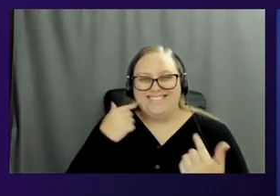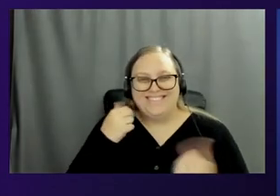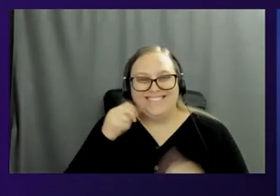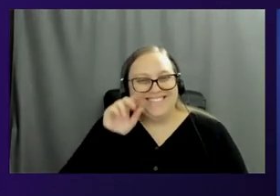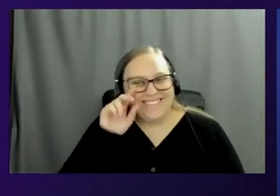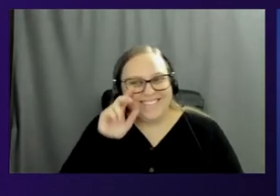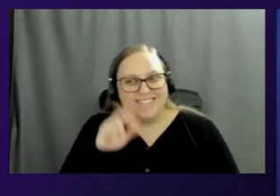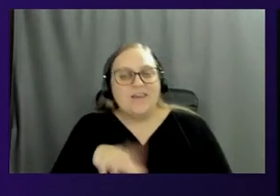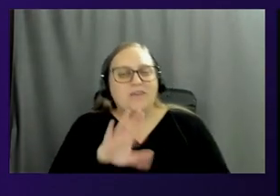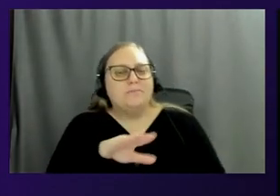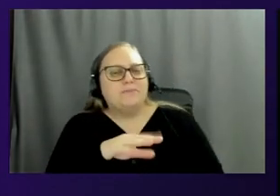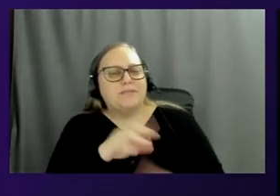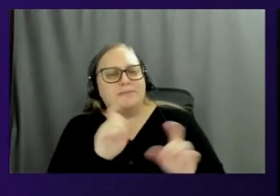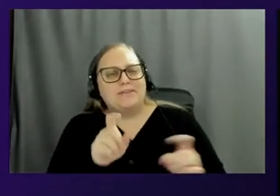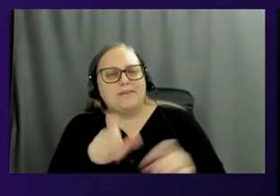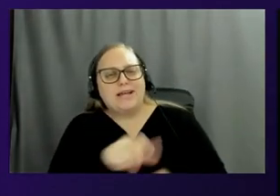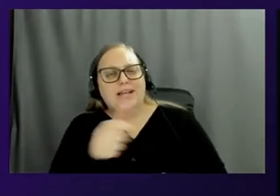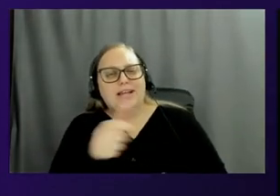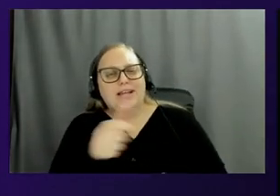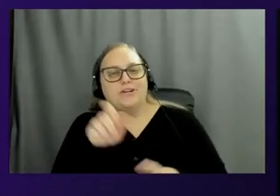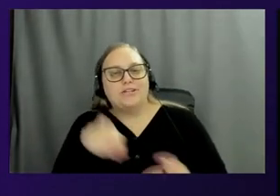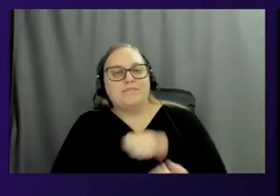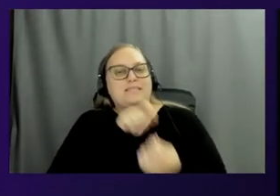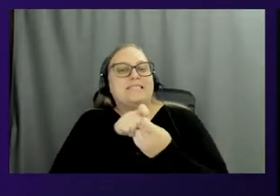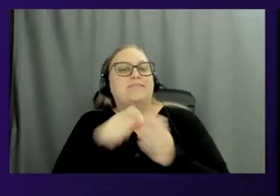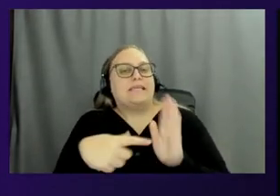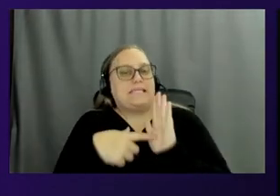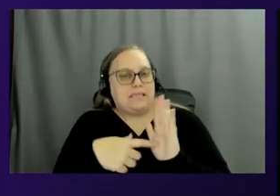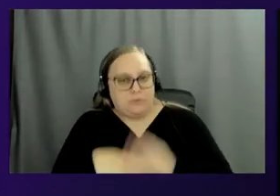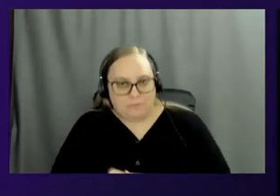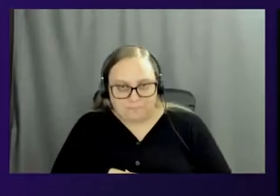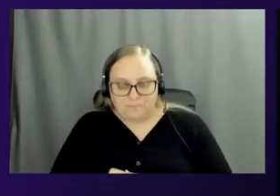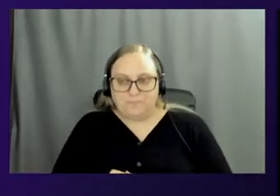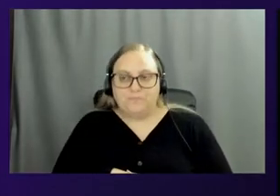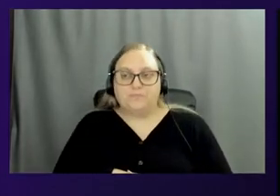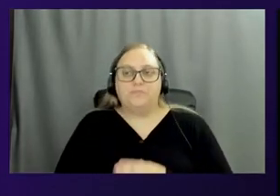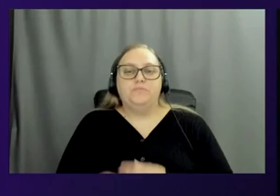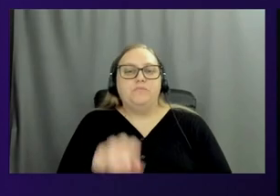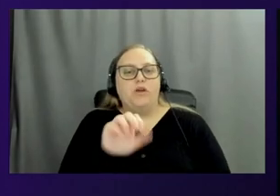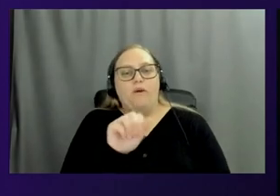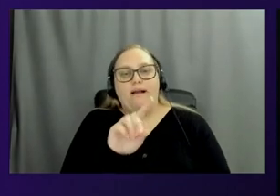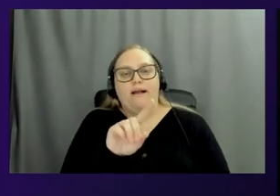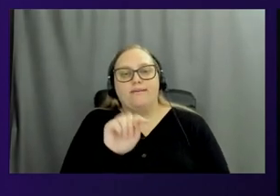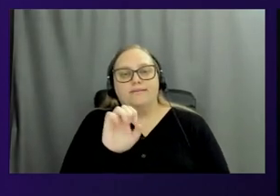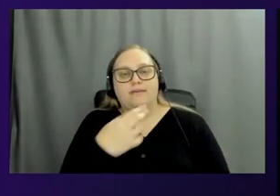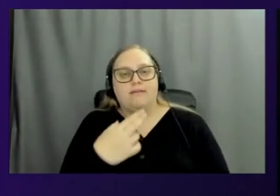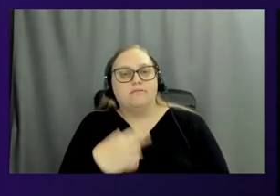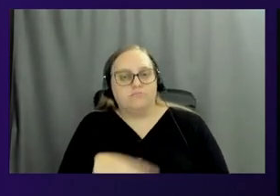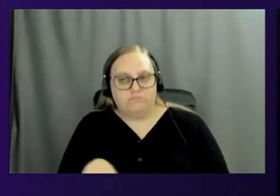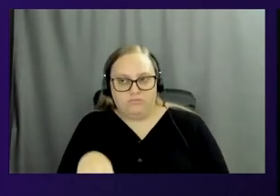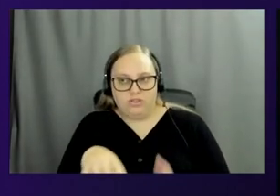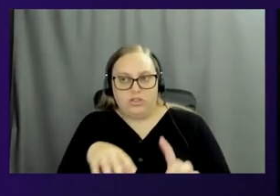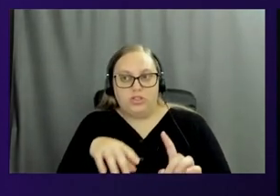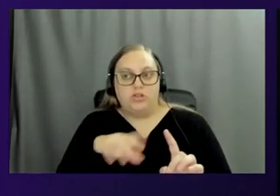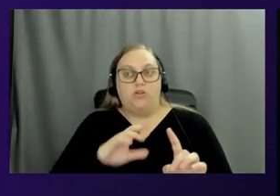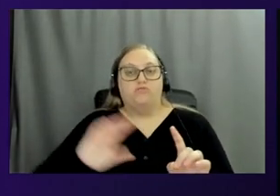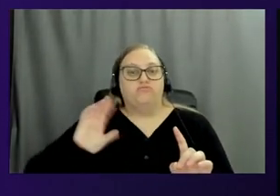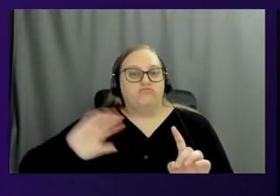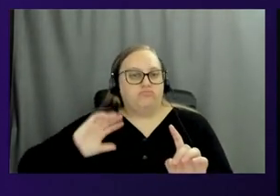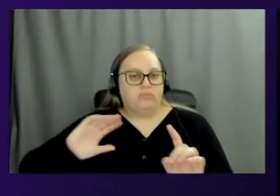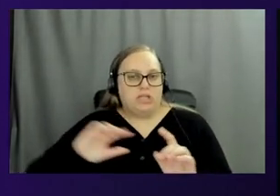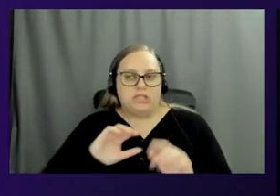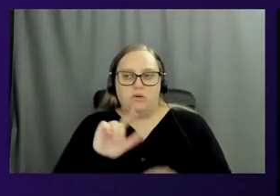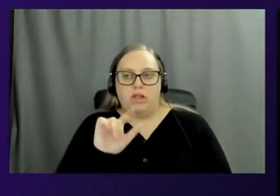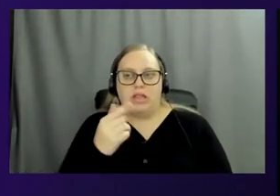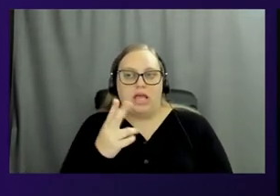me also give another, you know, specific example here. Let's take ad tech as, as, as a use case, right? Advertisers have traditionally relied on, say, third